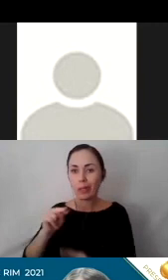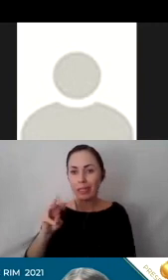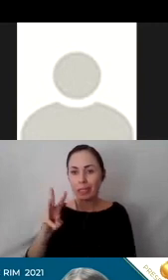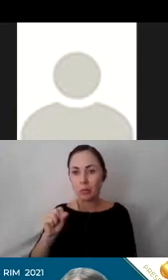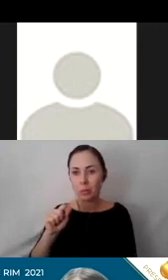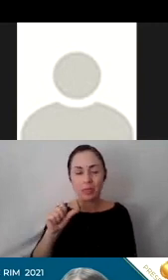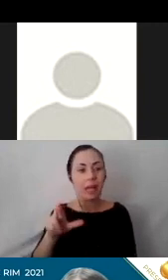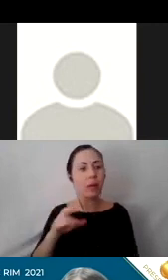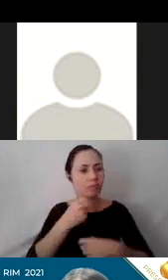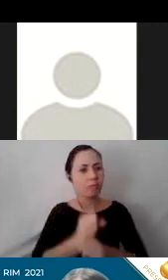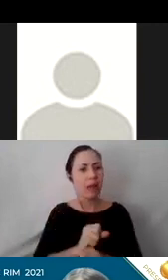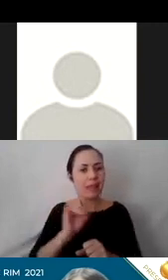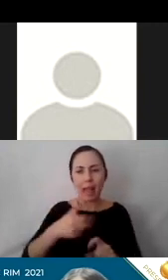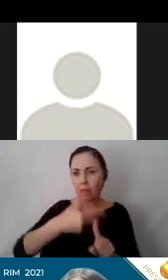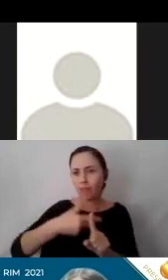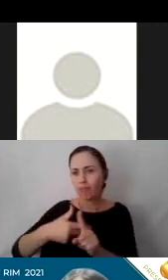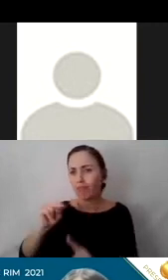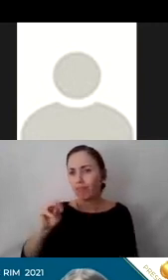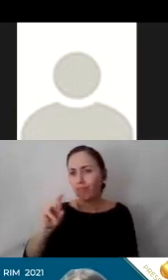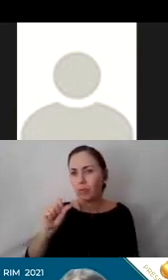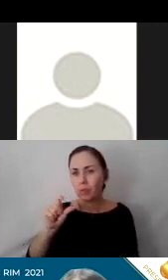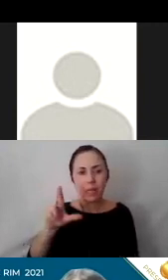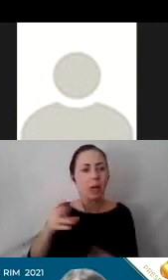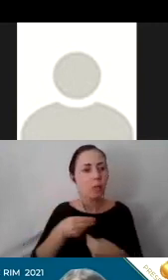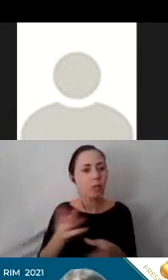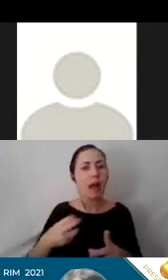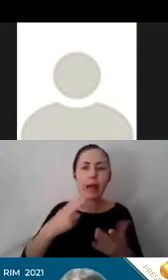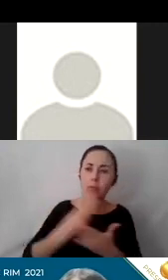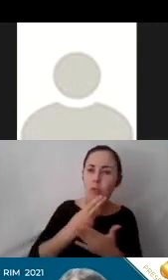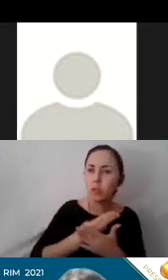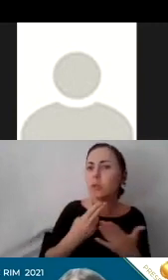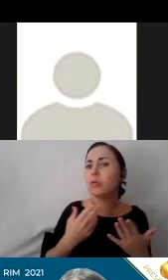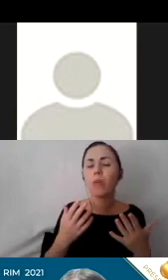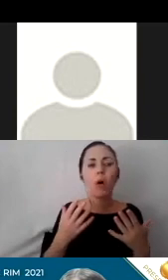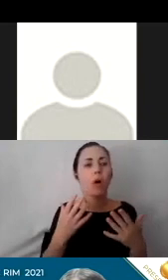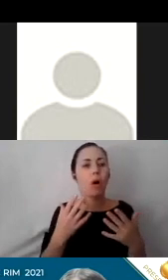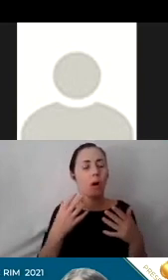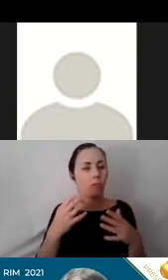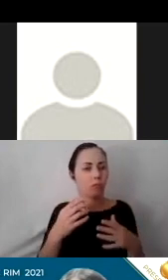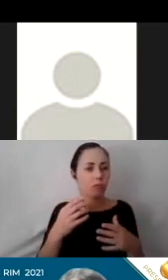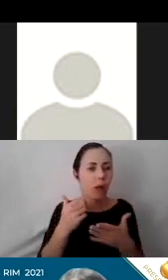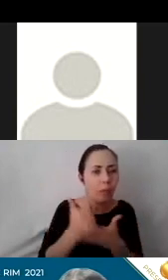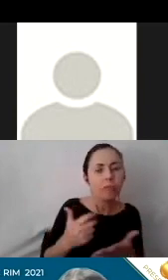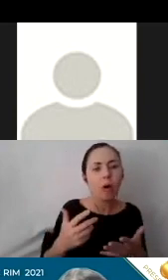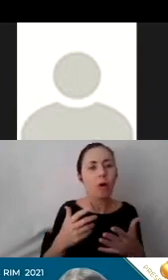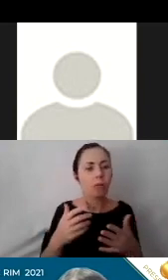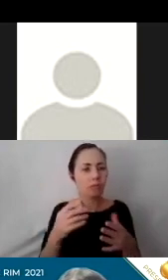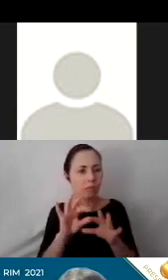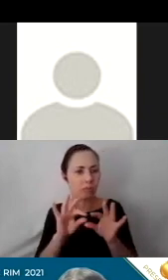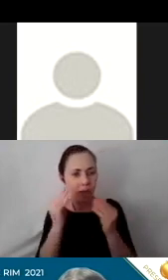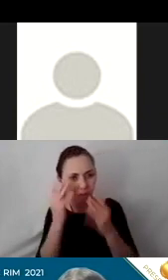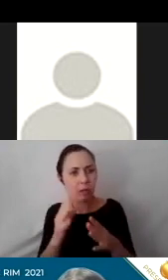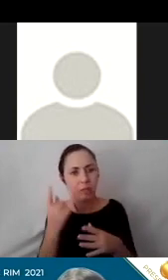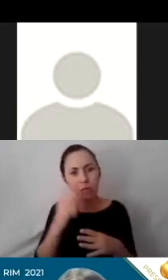useful and relevant information on family engagement strategies, and to provide updates to our community partners, the